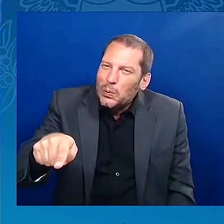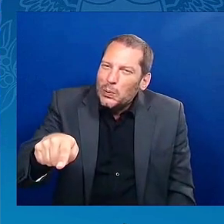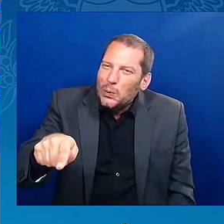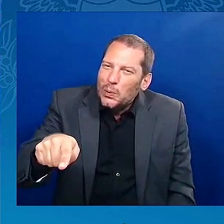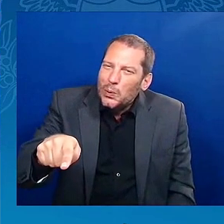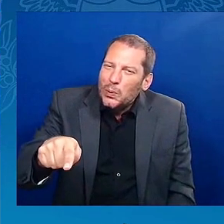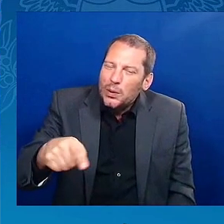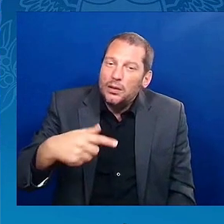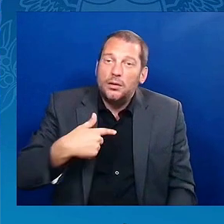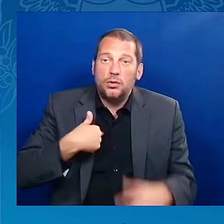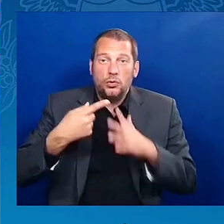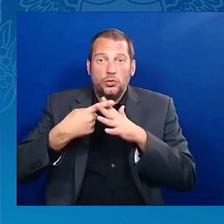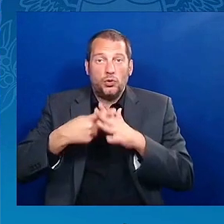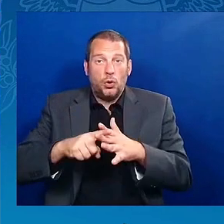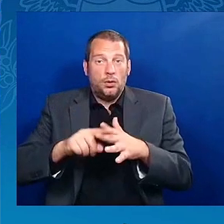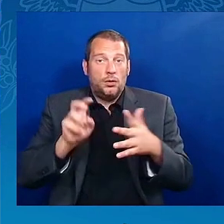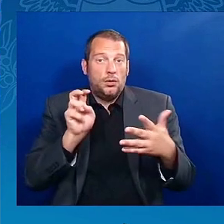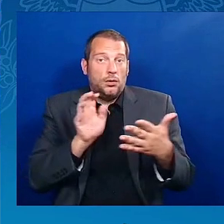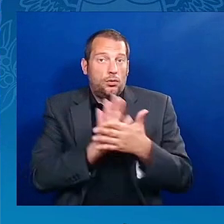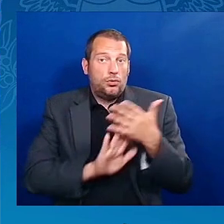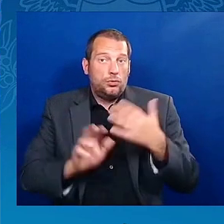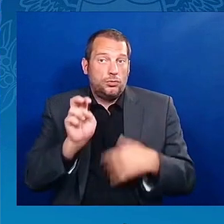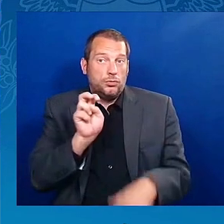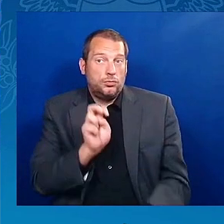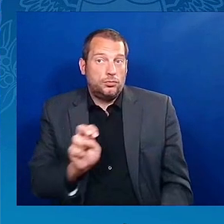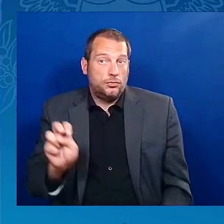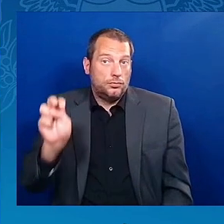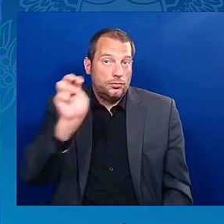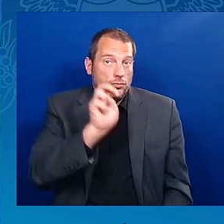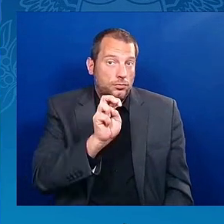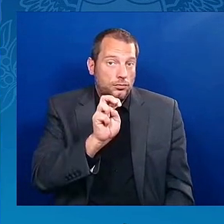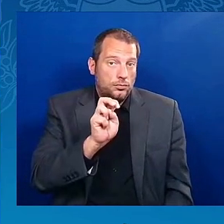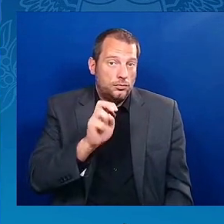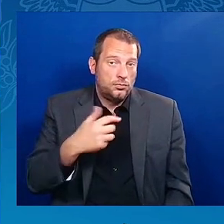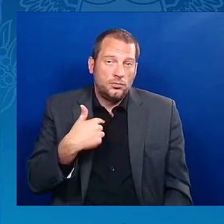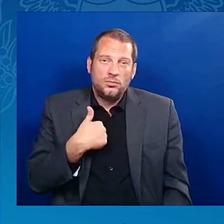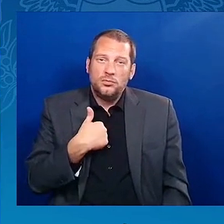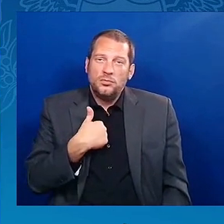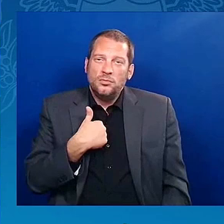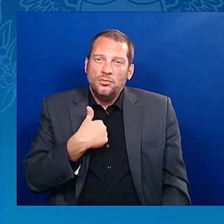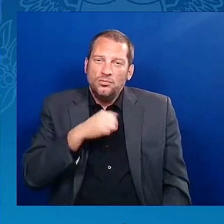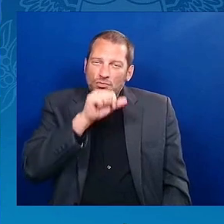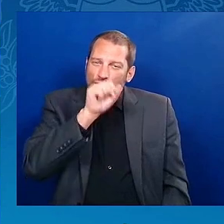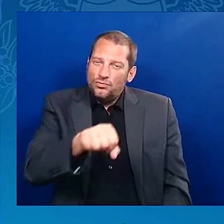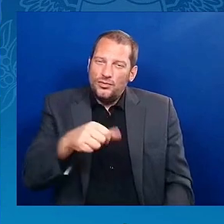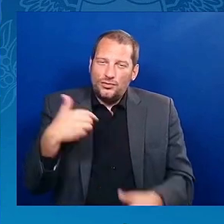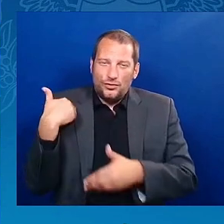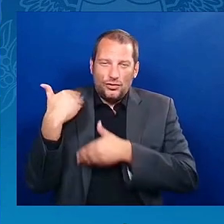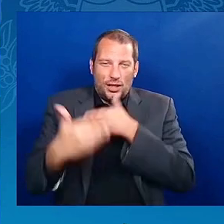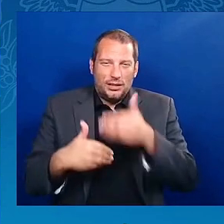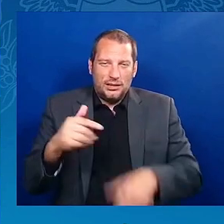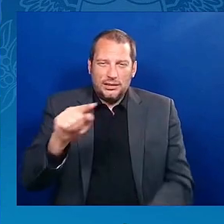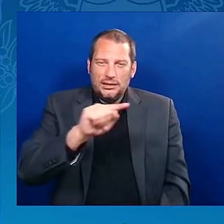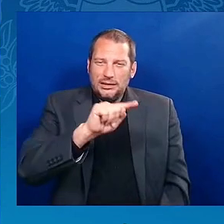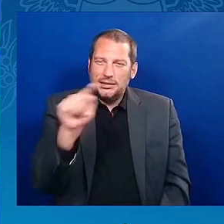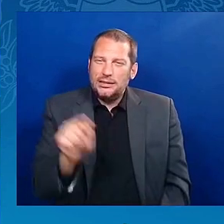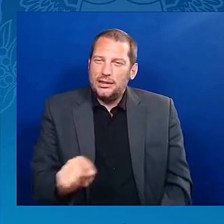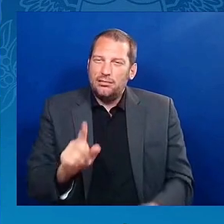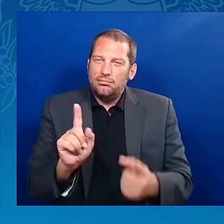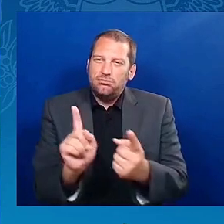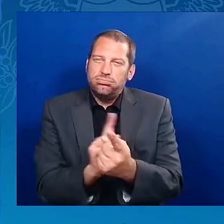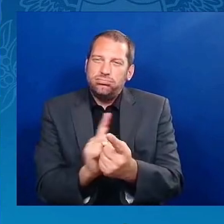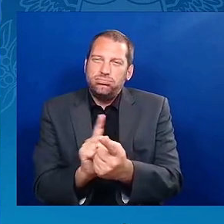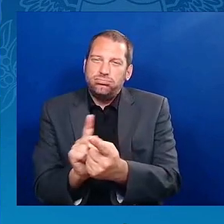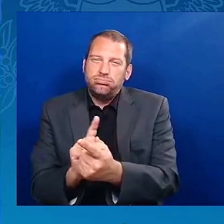I really do. Now, I'm going to say to the older adults, you know that if someone is 18 today, this is humbling. You know what year they were